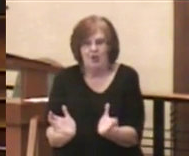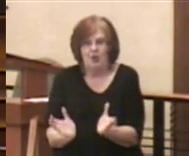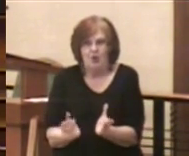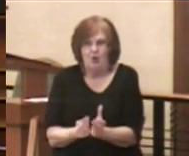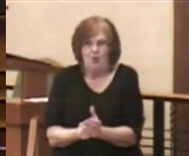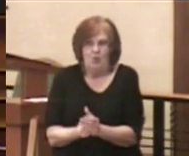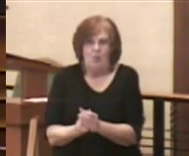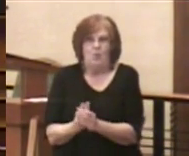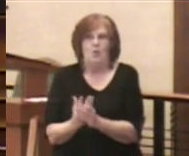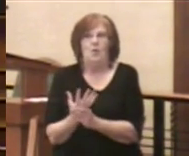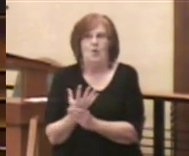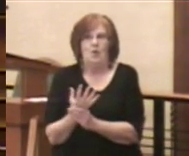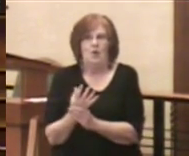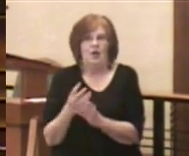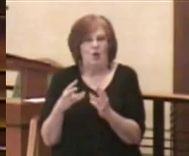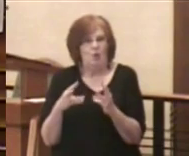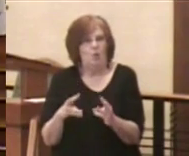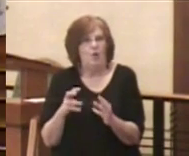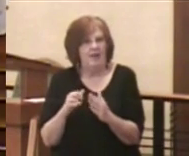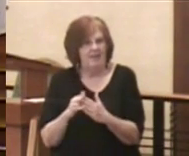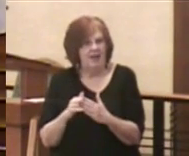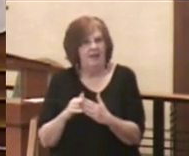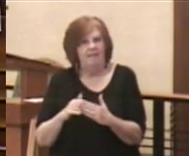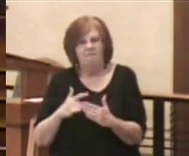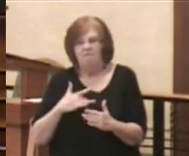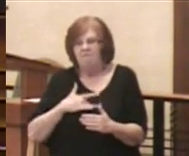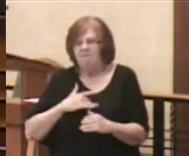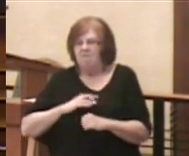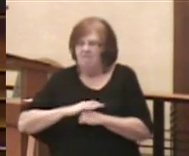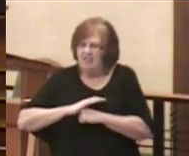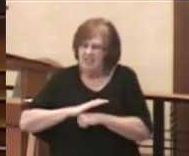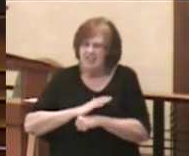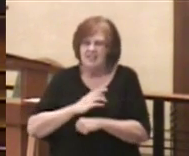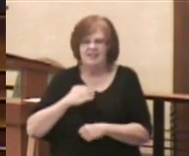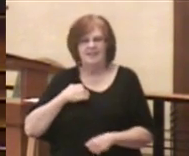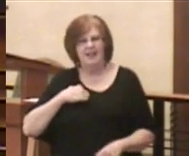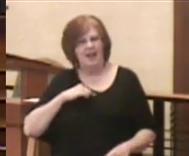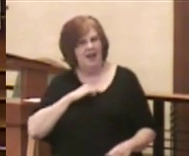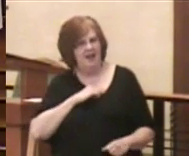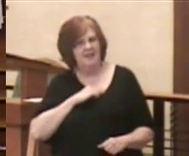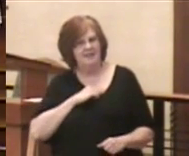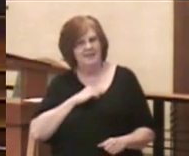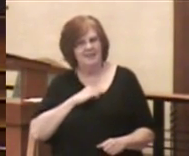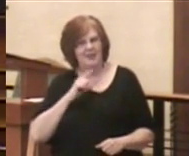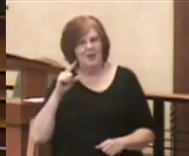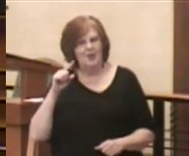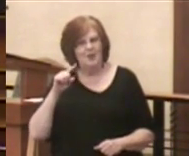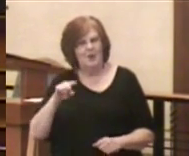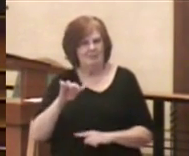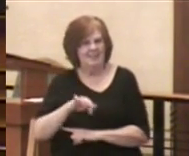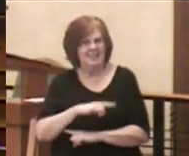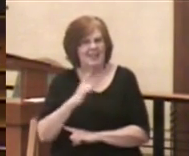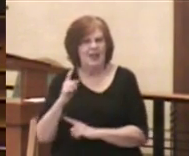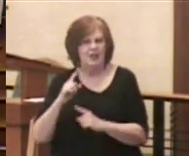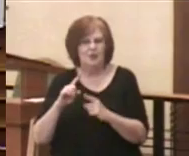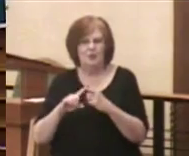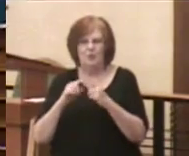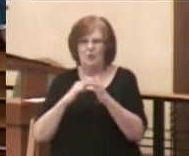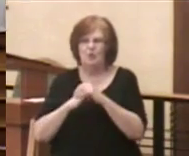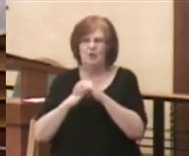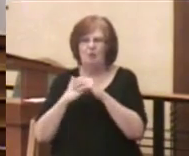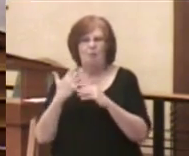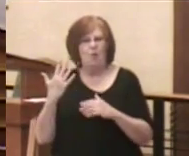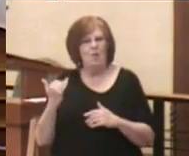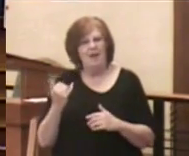nurtured in such a way that it does fill us. You've come today to worship because you have